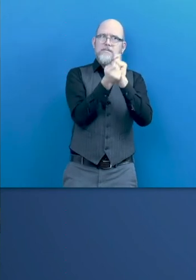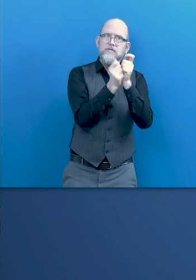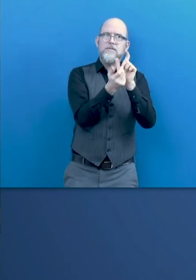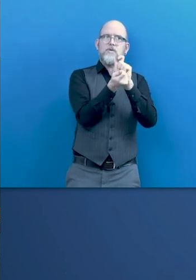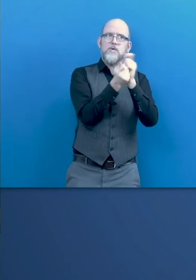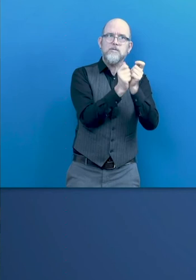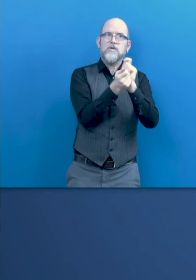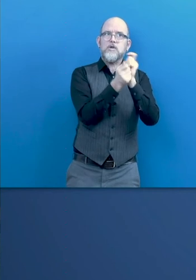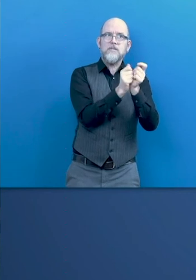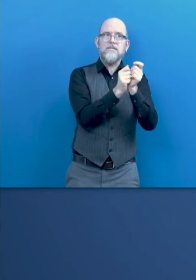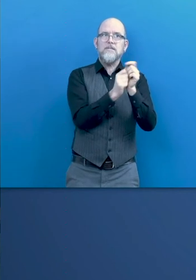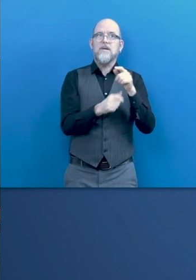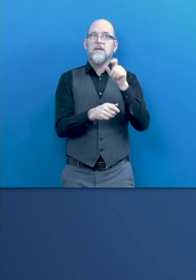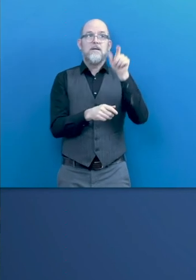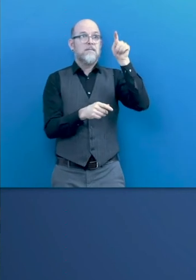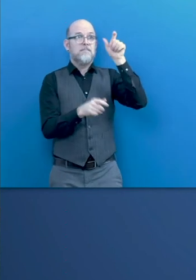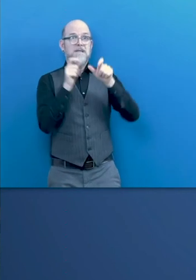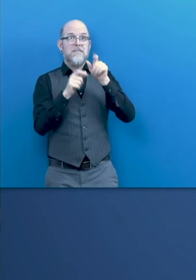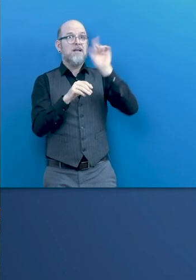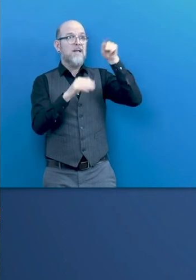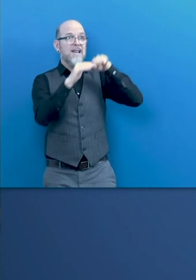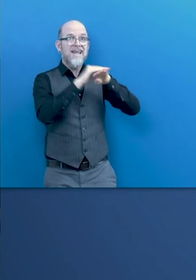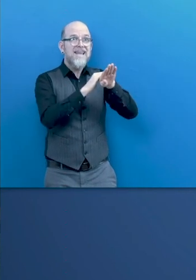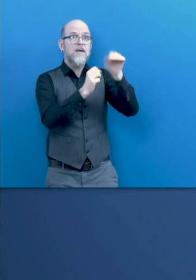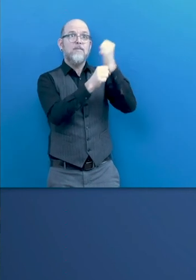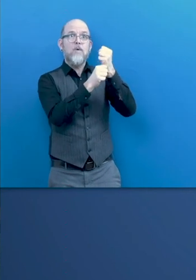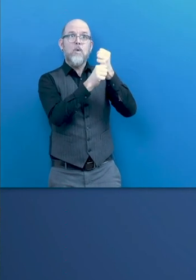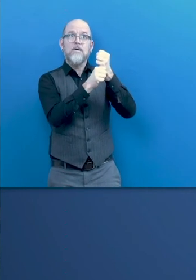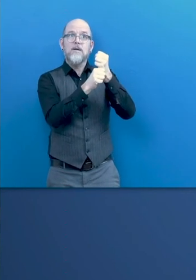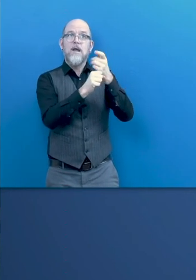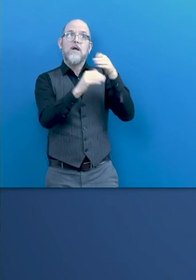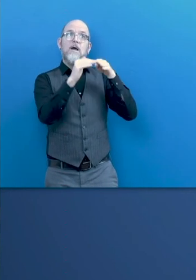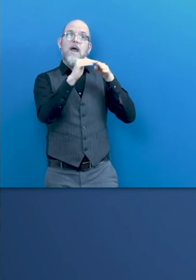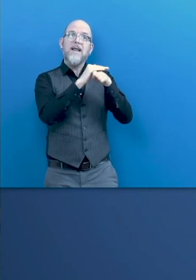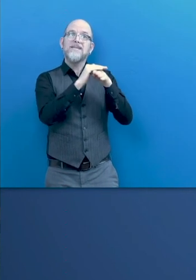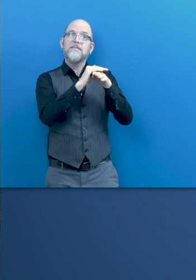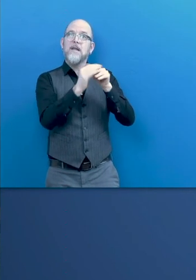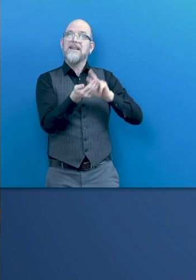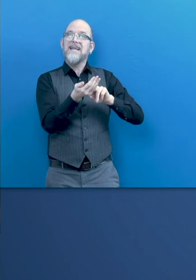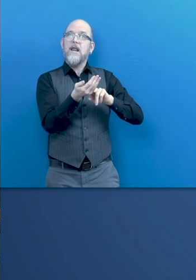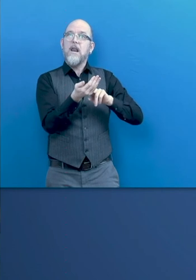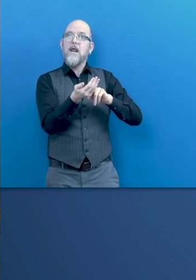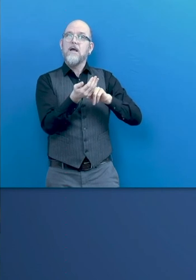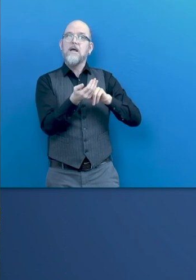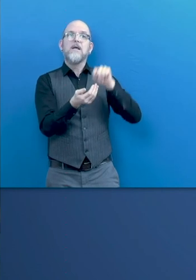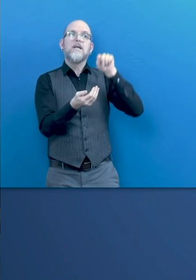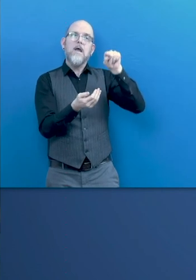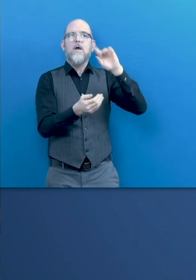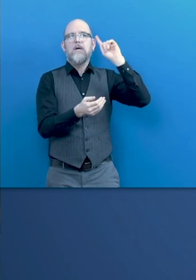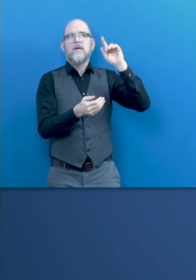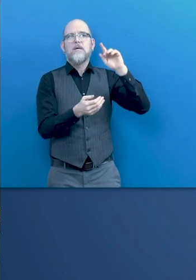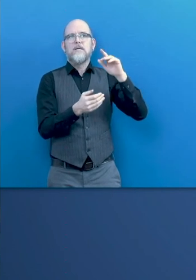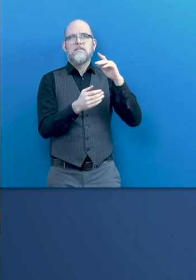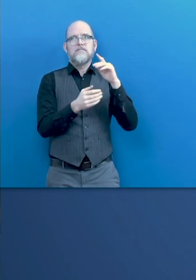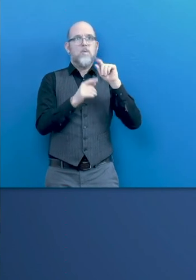as all other employees. We also have things in place like the public procurement directive in the EU, which